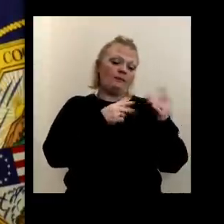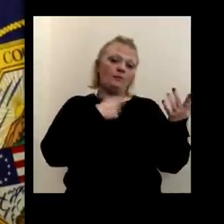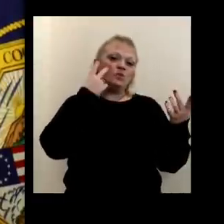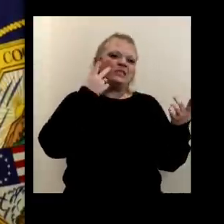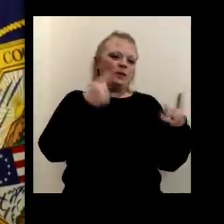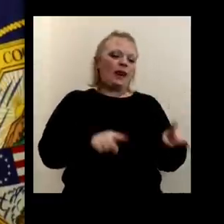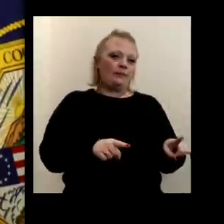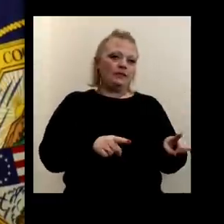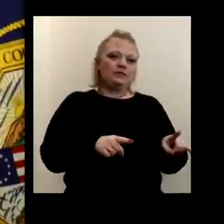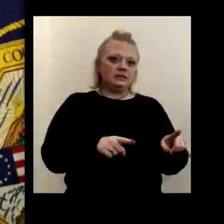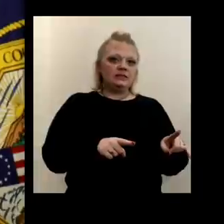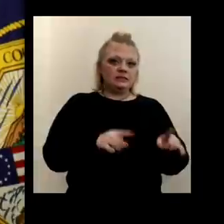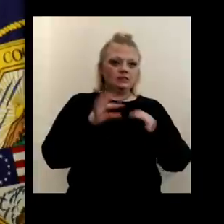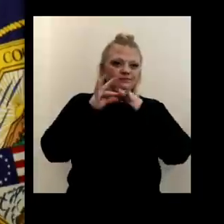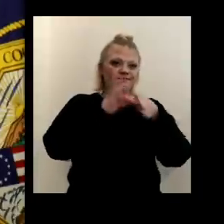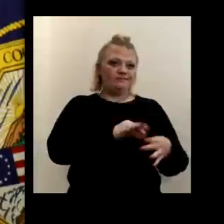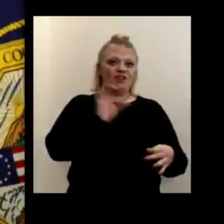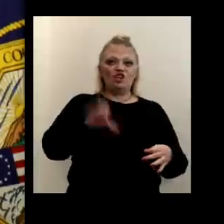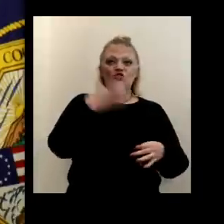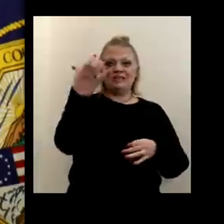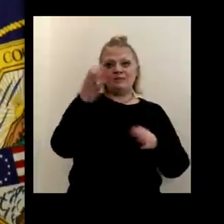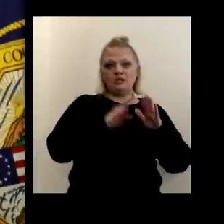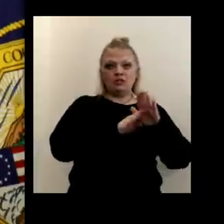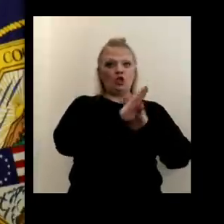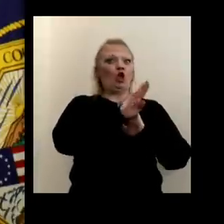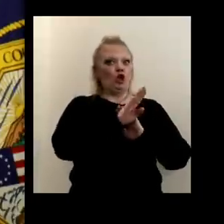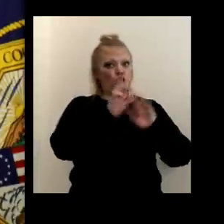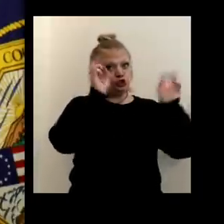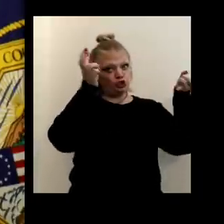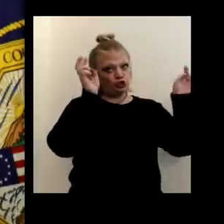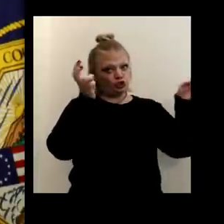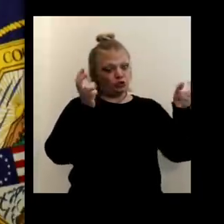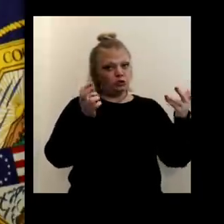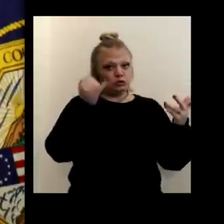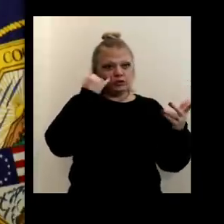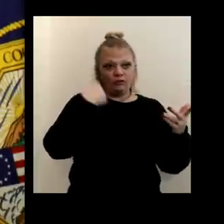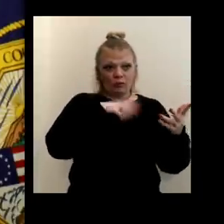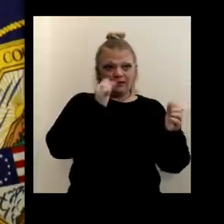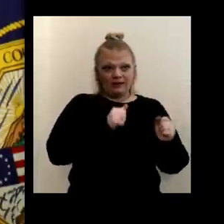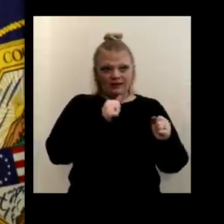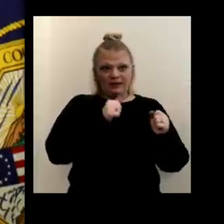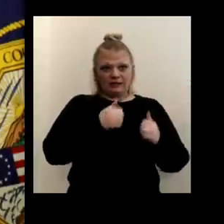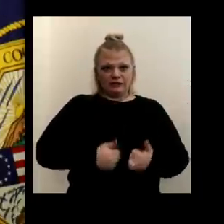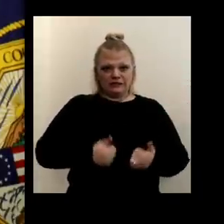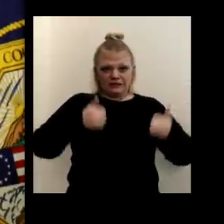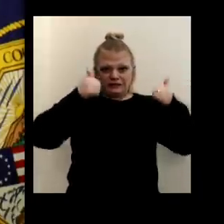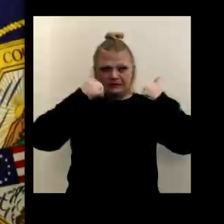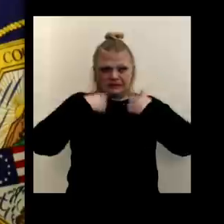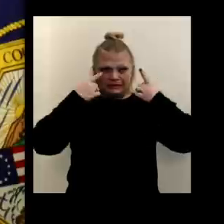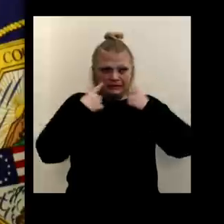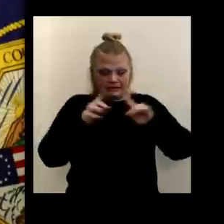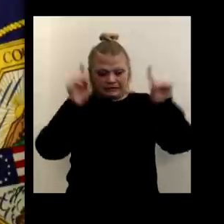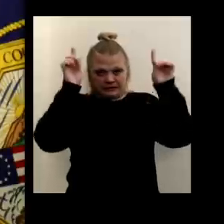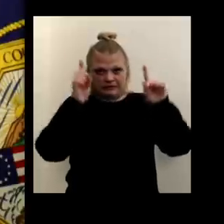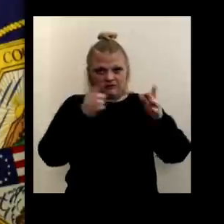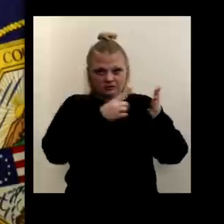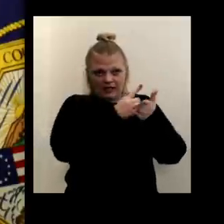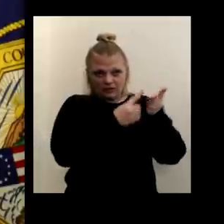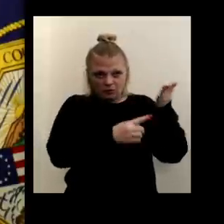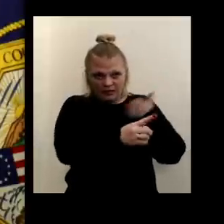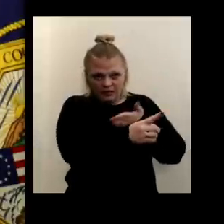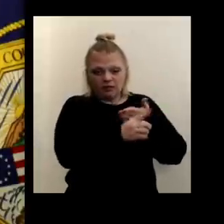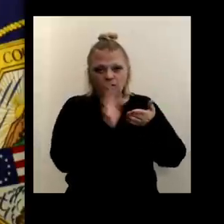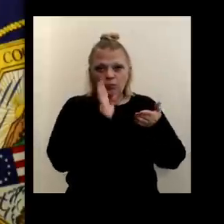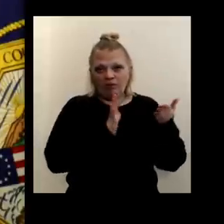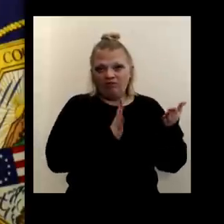happens with regards to this Christmas surge, so to speak. Uh, and if we can get through the next week or so, I think we'll be better on the local front when it comes to